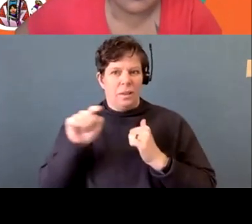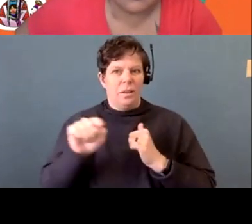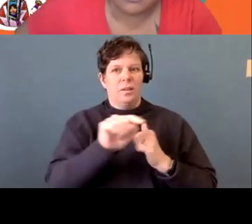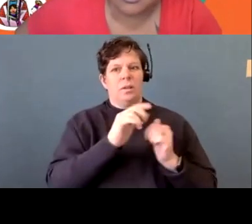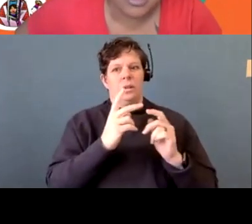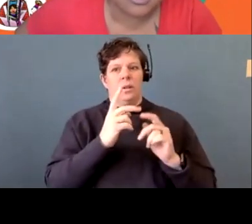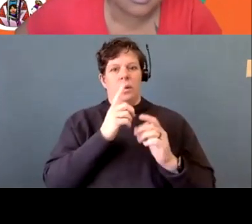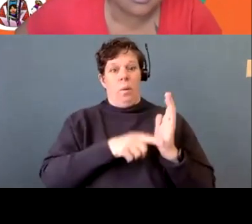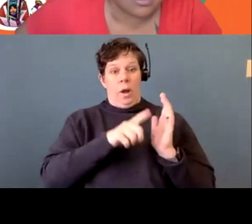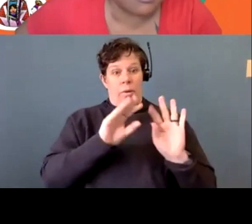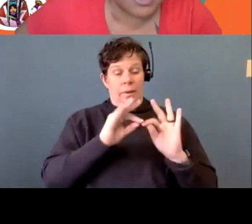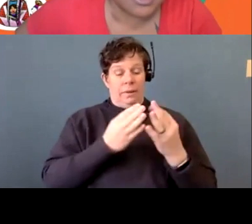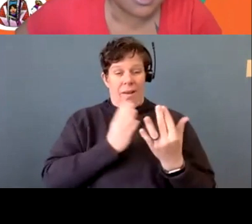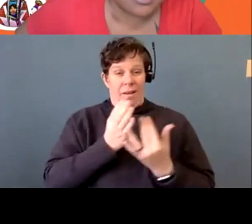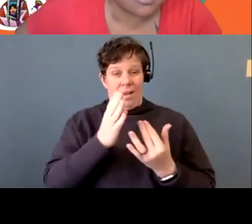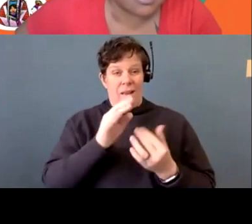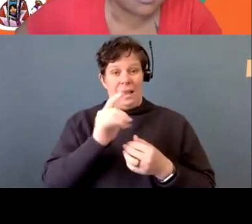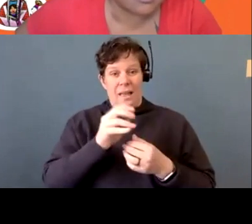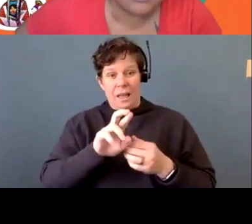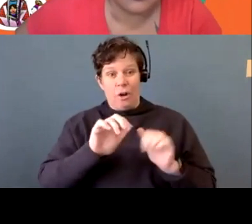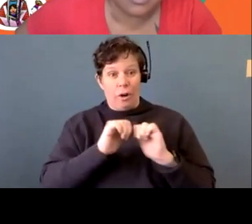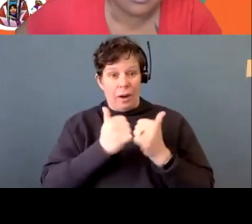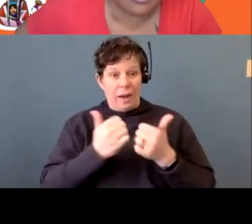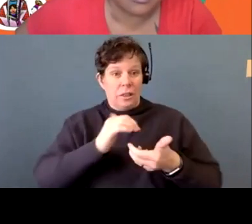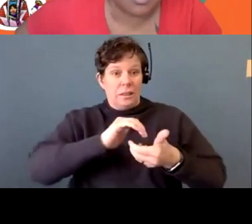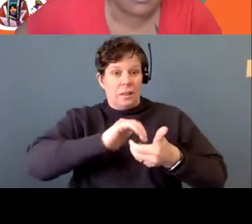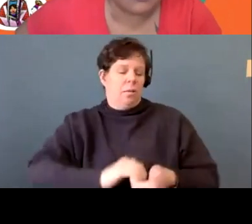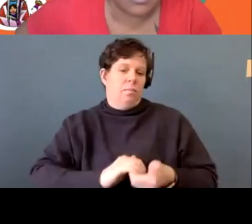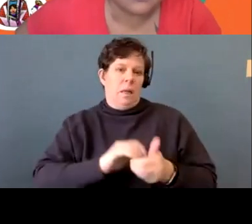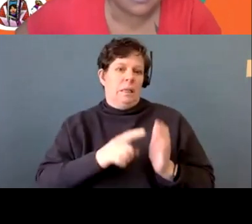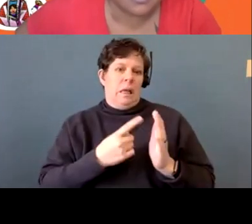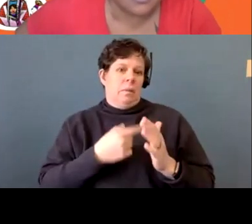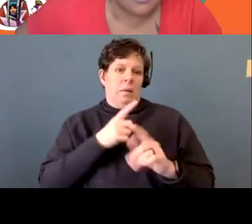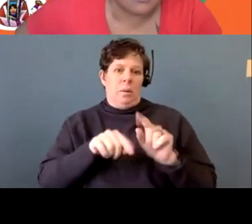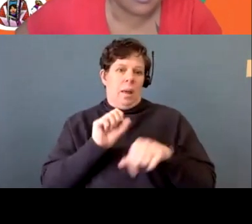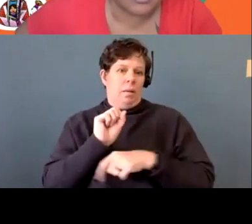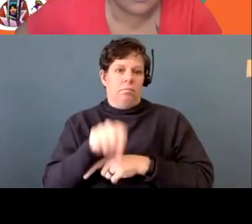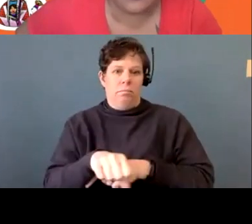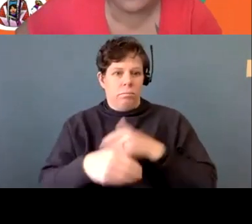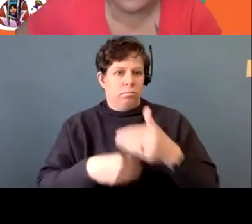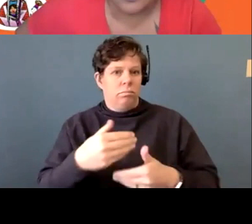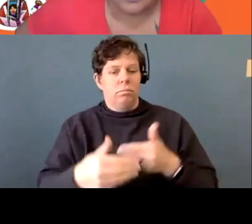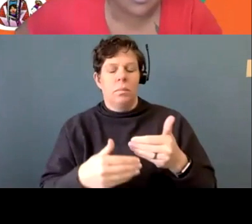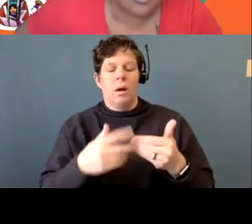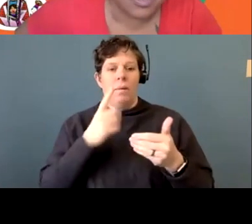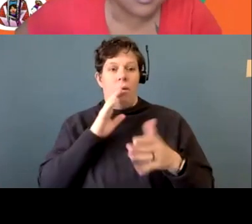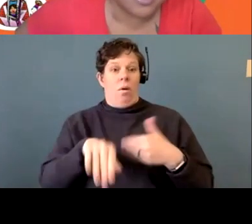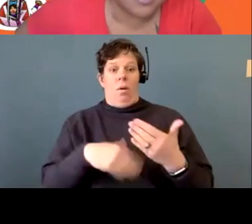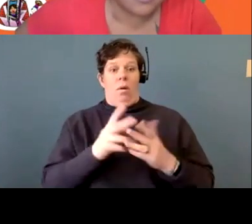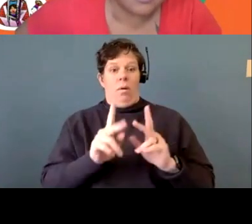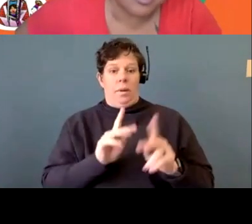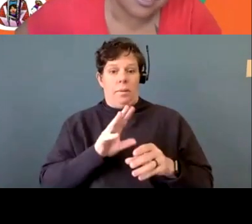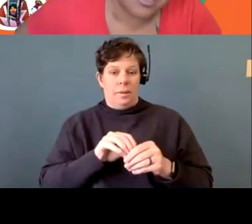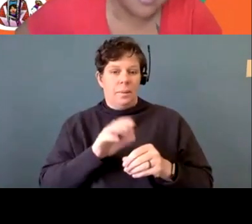interagency collaboration is, is insurmountable for all of us. And I, and I really, um, I hear you when you